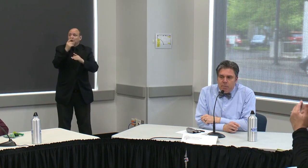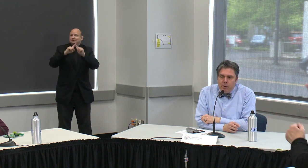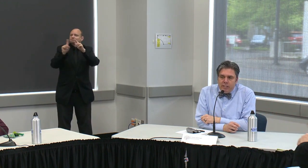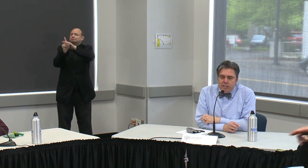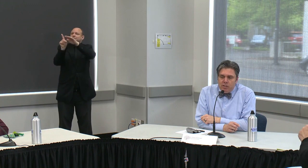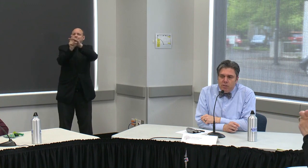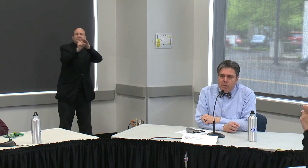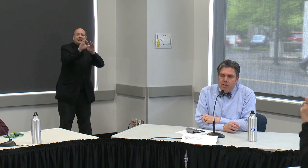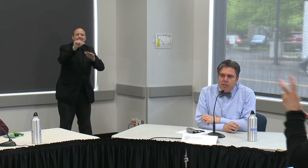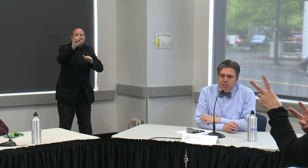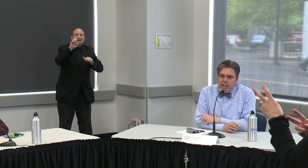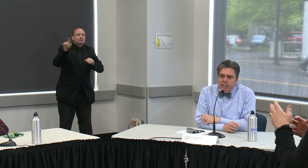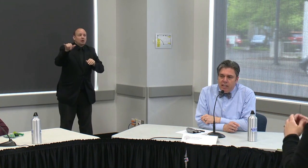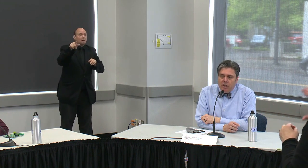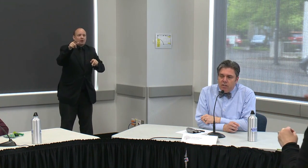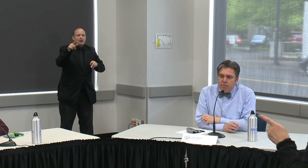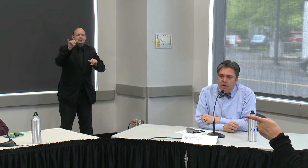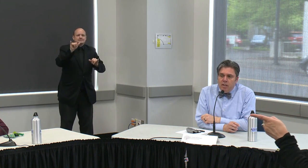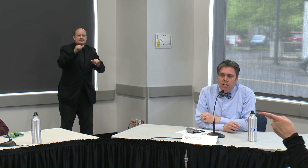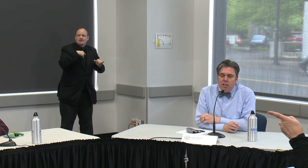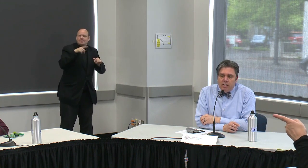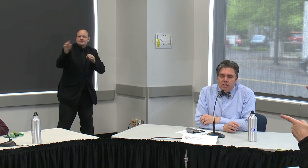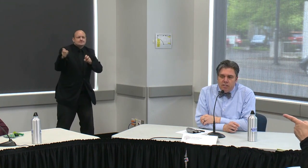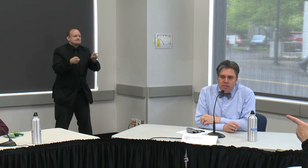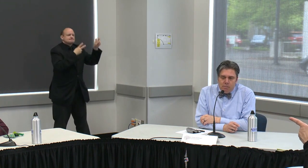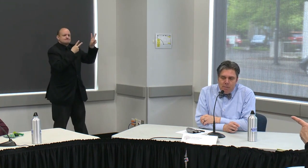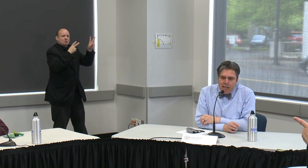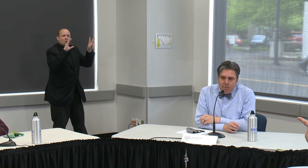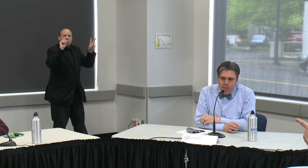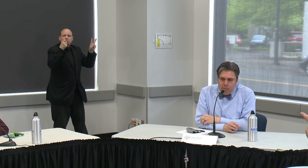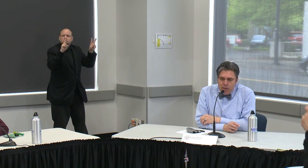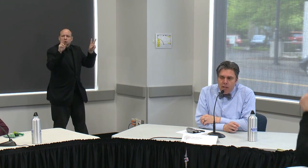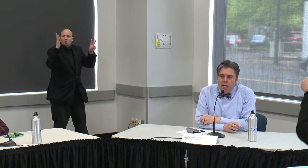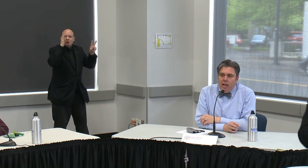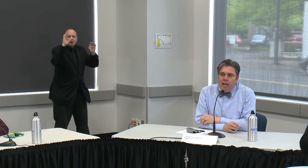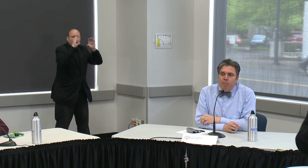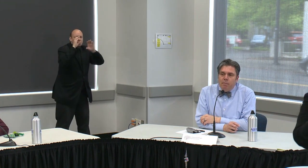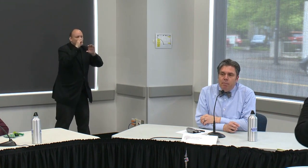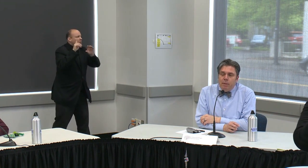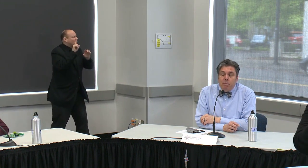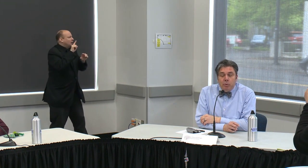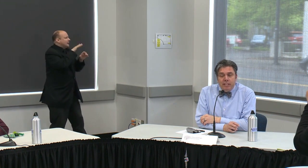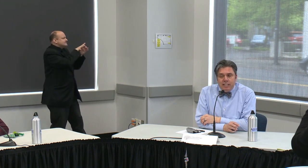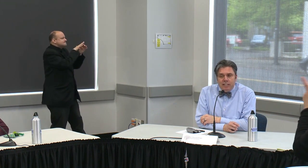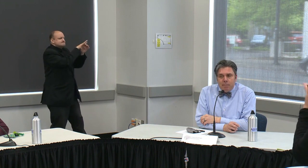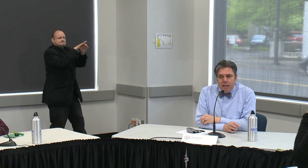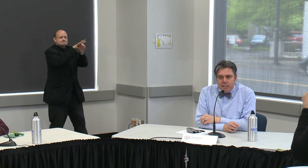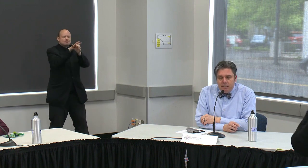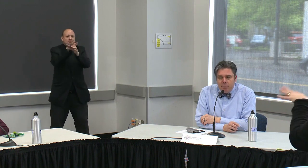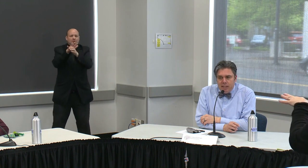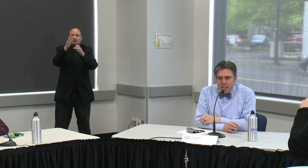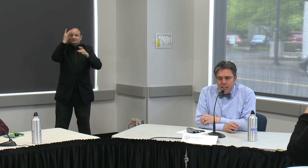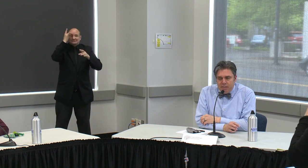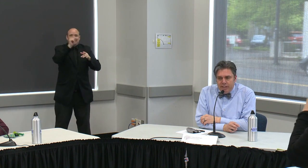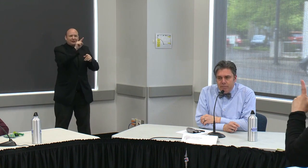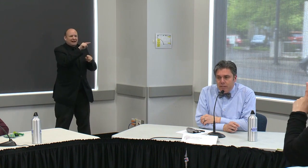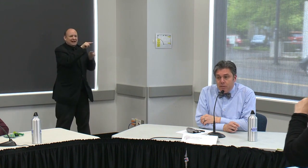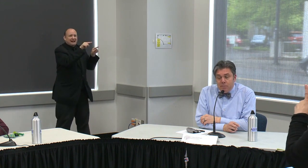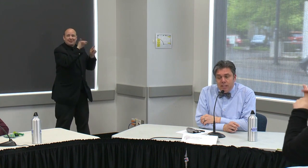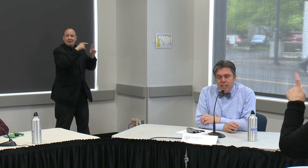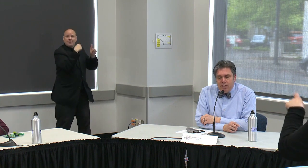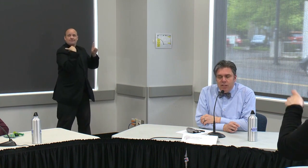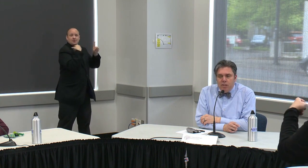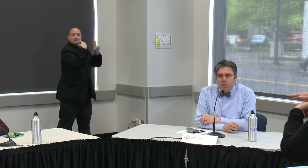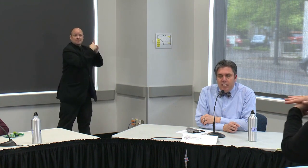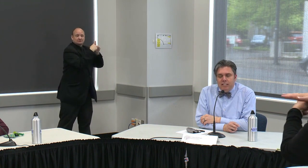we receive from ohsu as part of their study that will look for clusters of symptomatic people people who are testing positive because they've developed